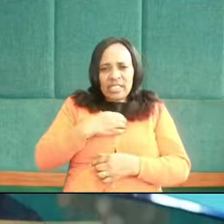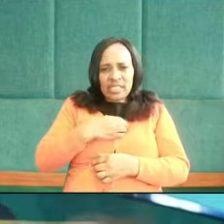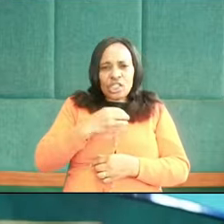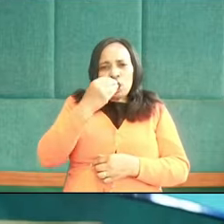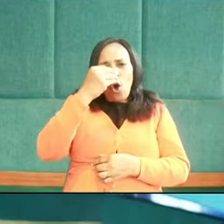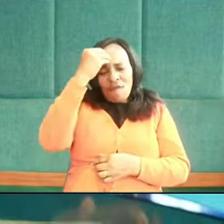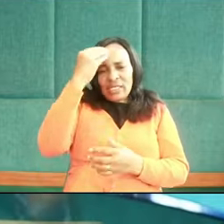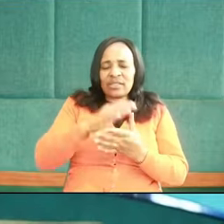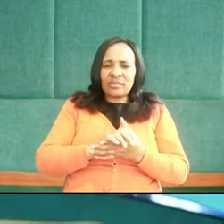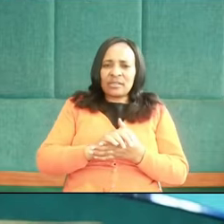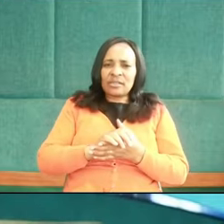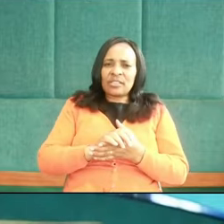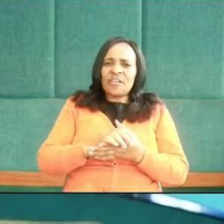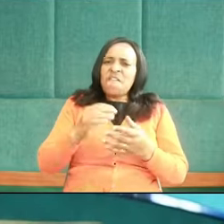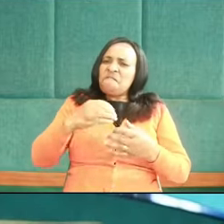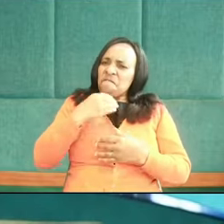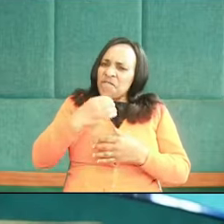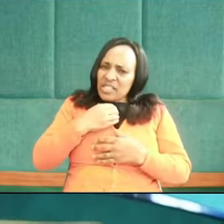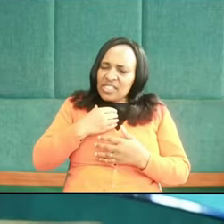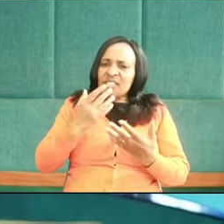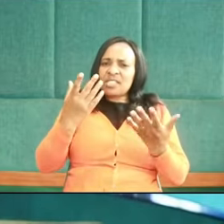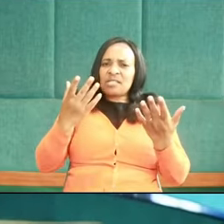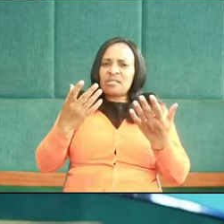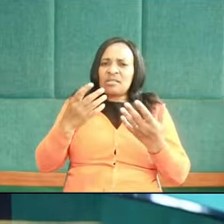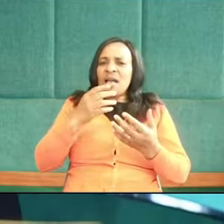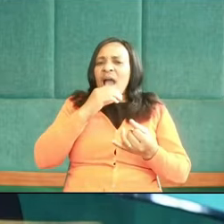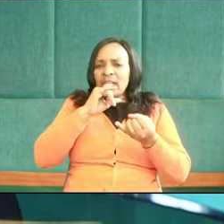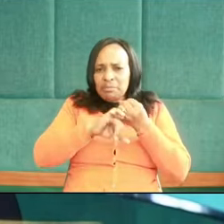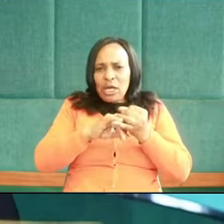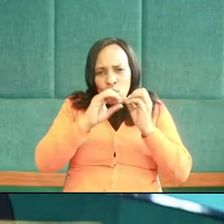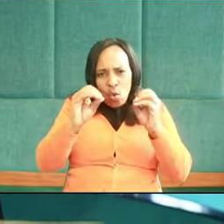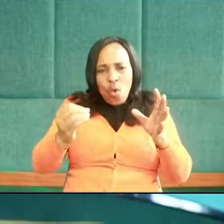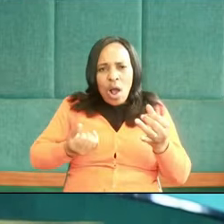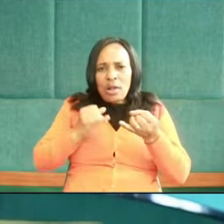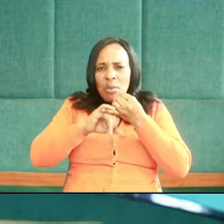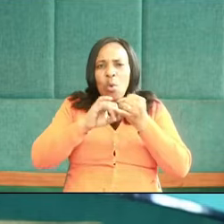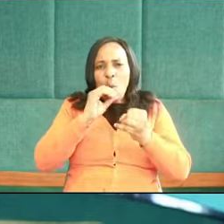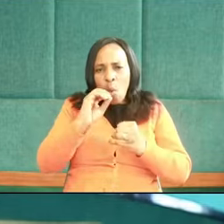visit widows in their affliction. If that is clear, say amen.